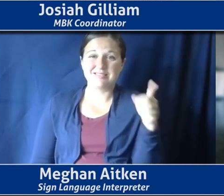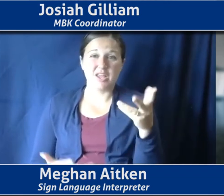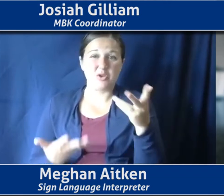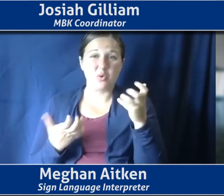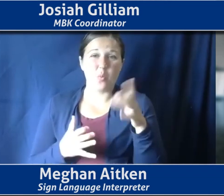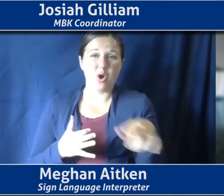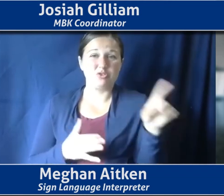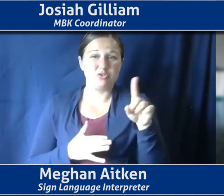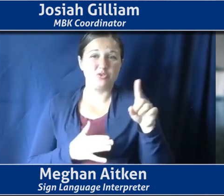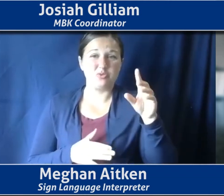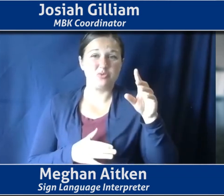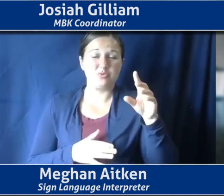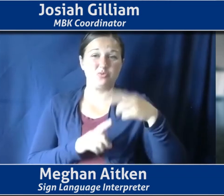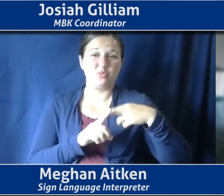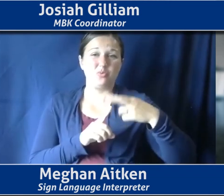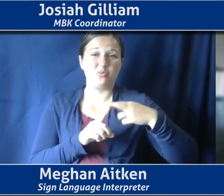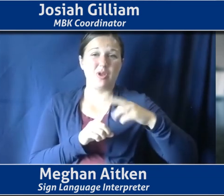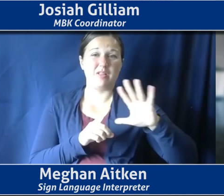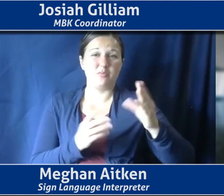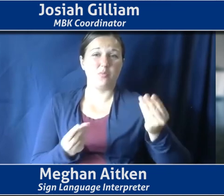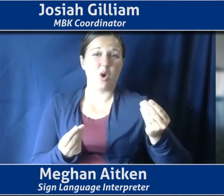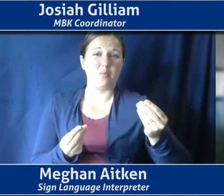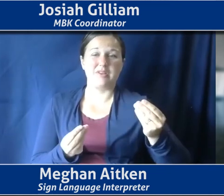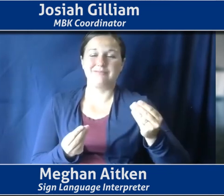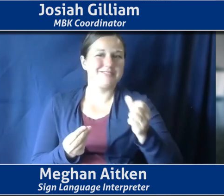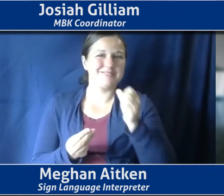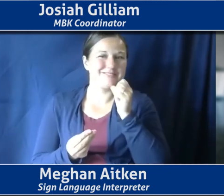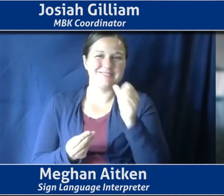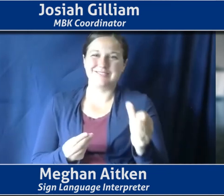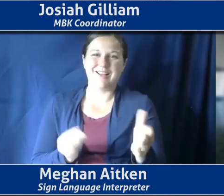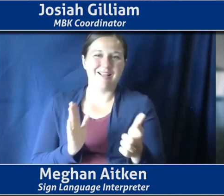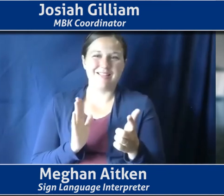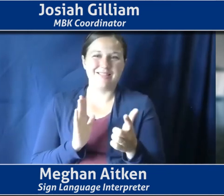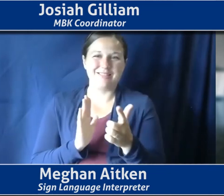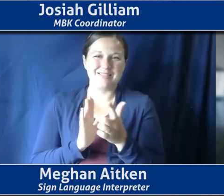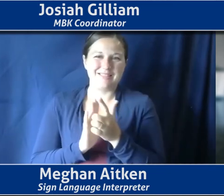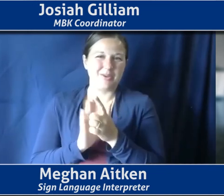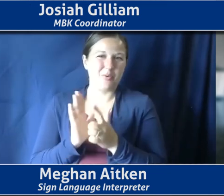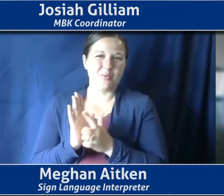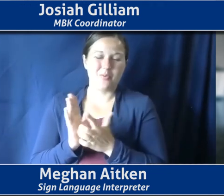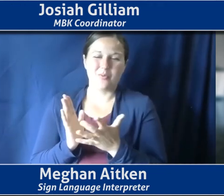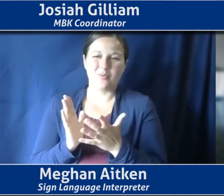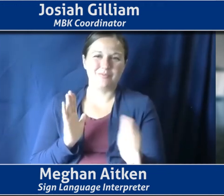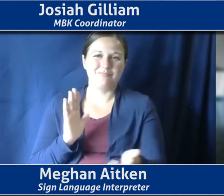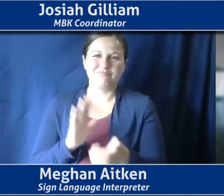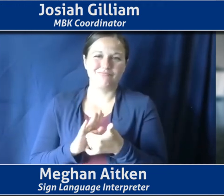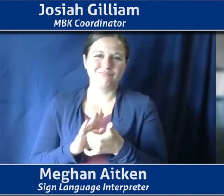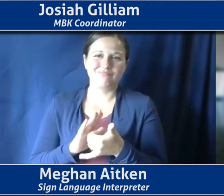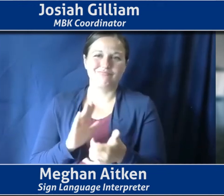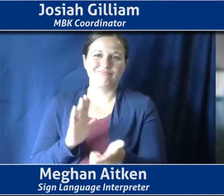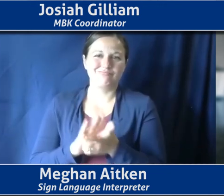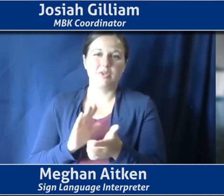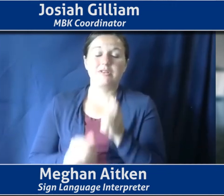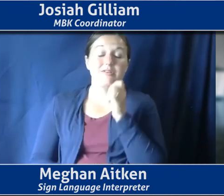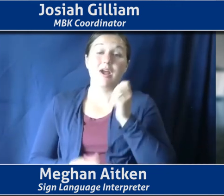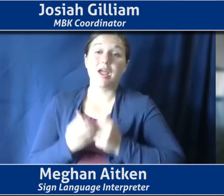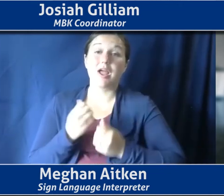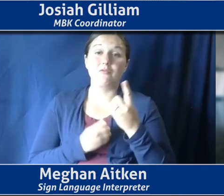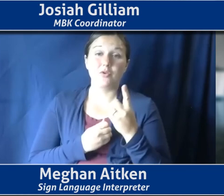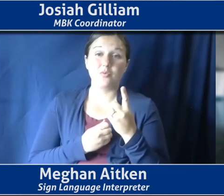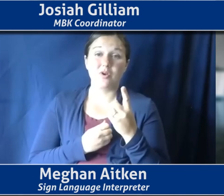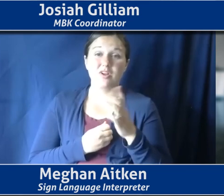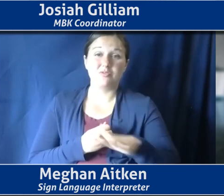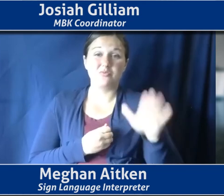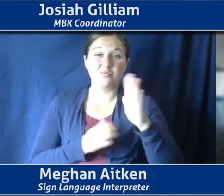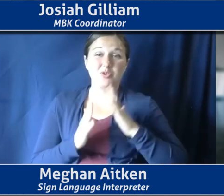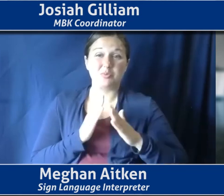their rental, you know, that is illegal. And, you know, it is something that, you know, not everyone in the LGBTQIA plus community knows that.